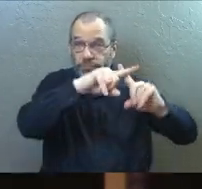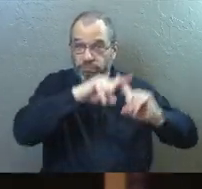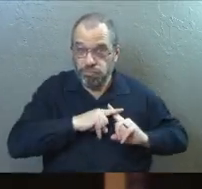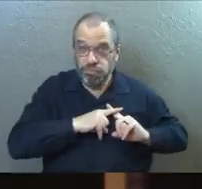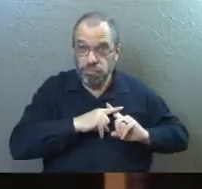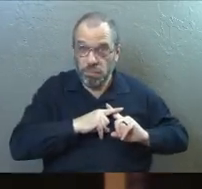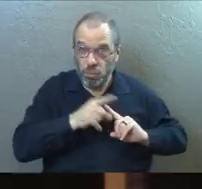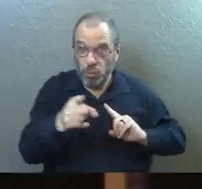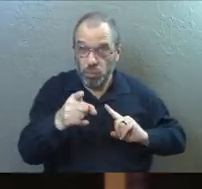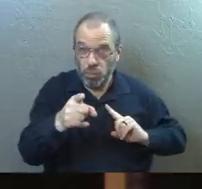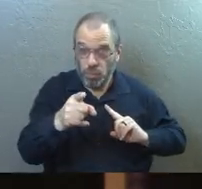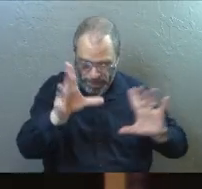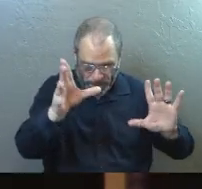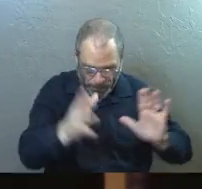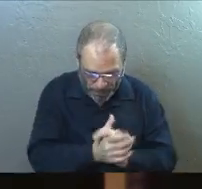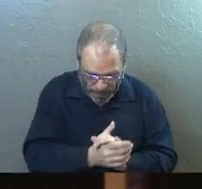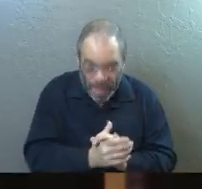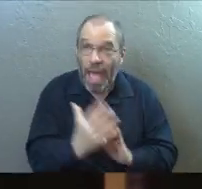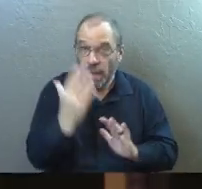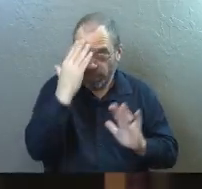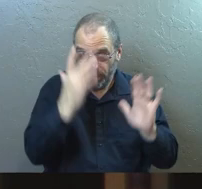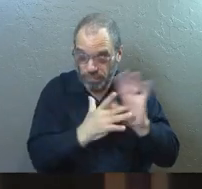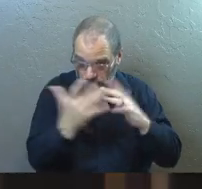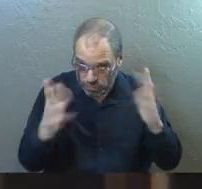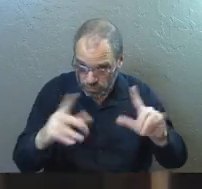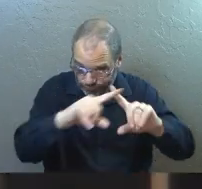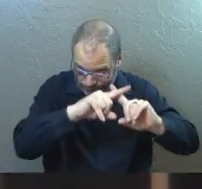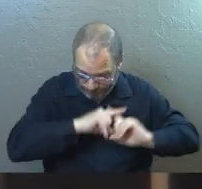If you are a Christian and you know Jesus,